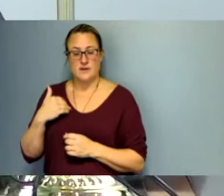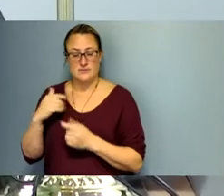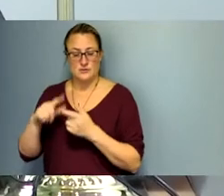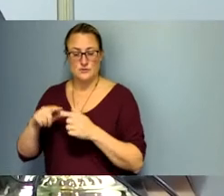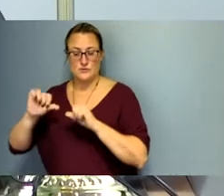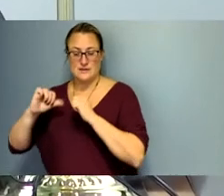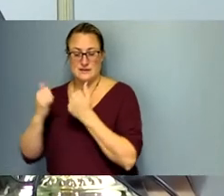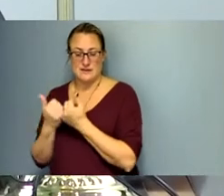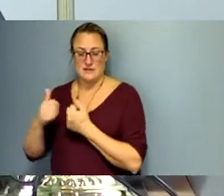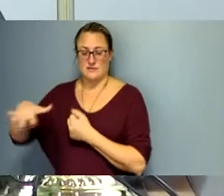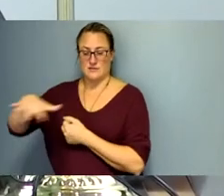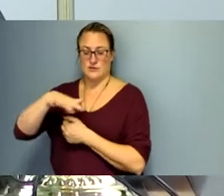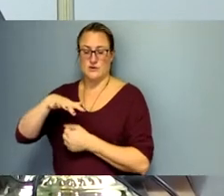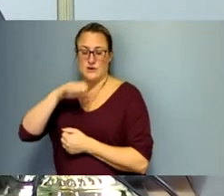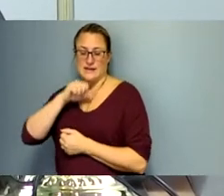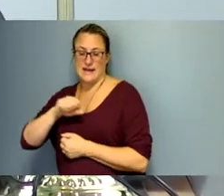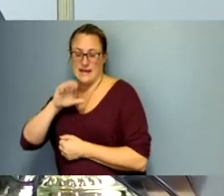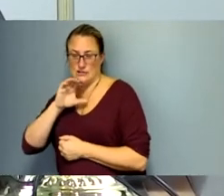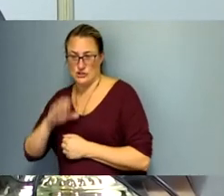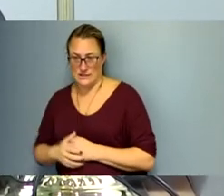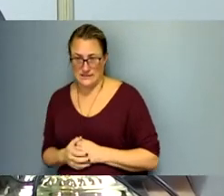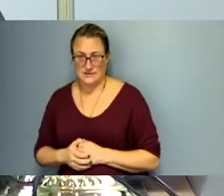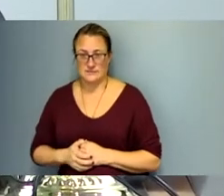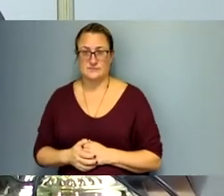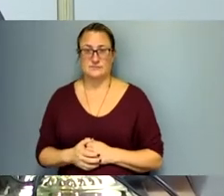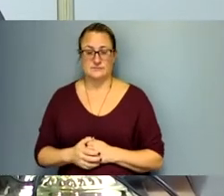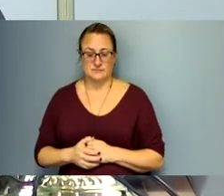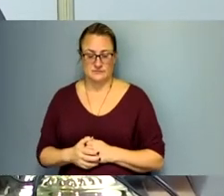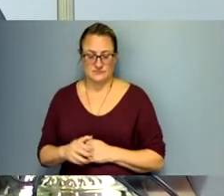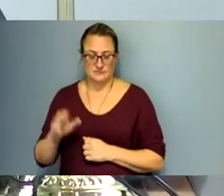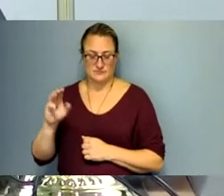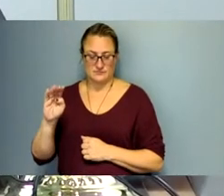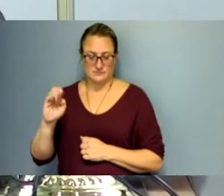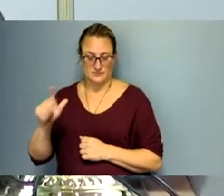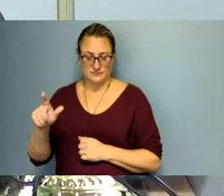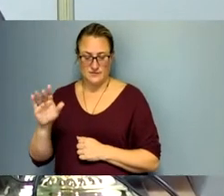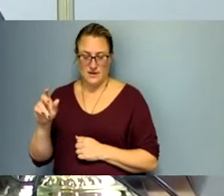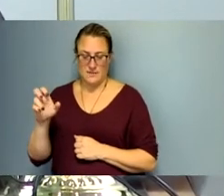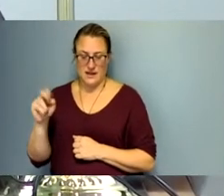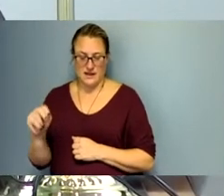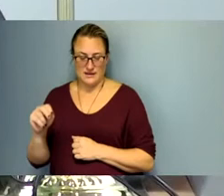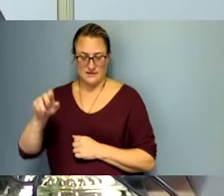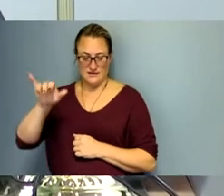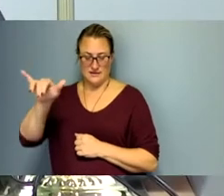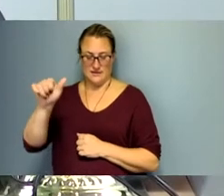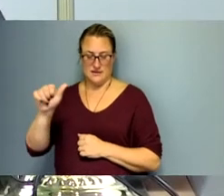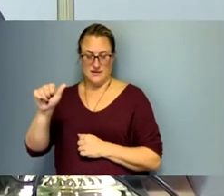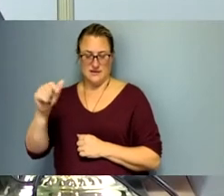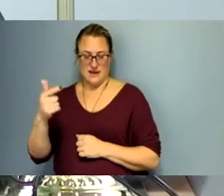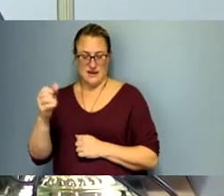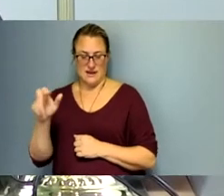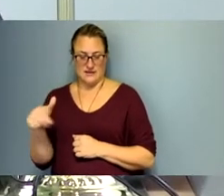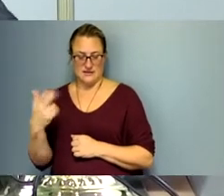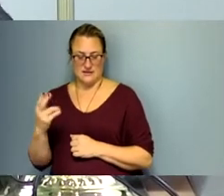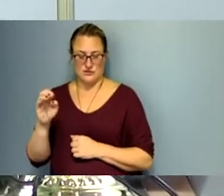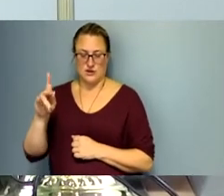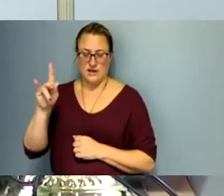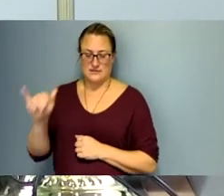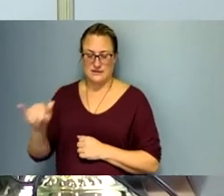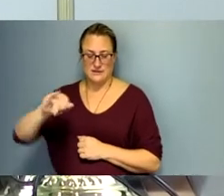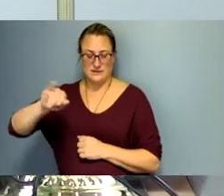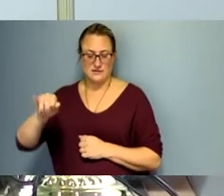Michael Bannon, Yanis Choksi, James Kelly, Barbara Mentor, Robert Silberg,